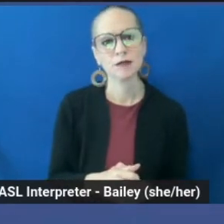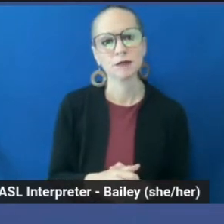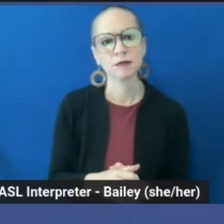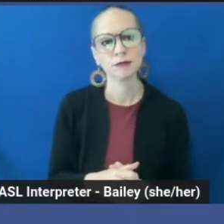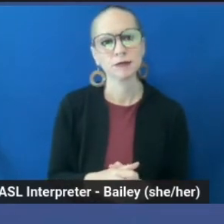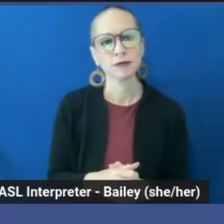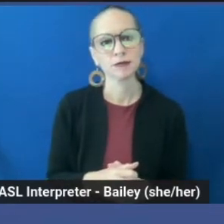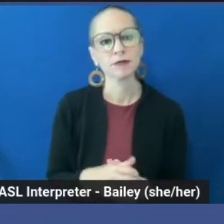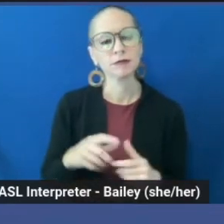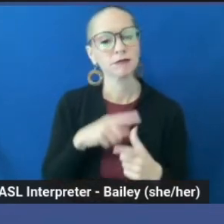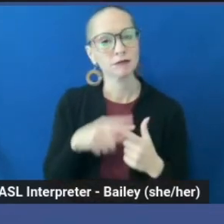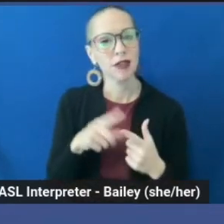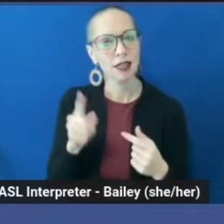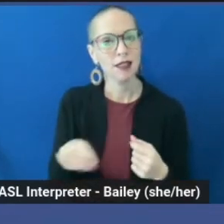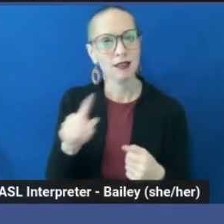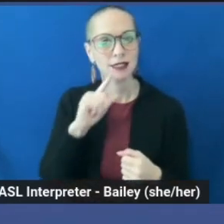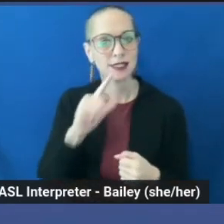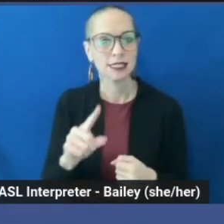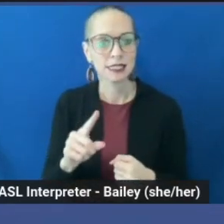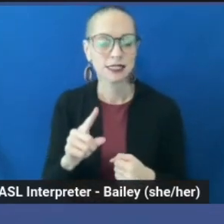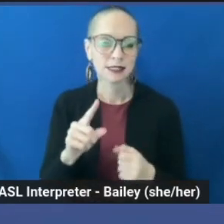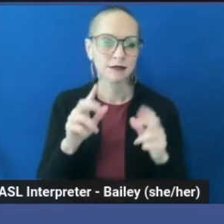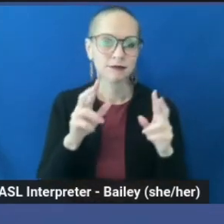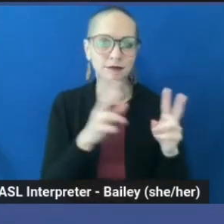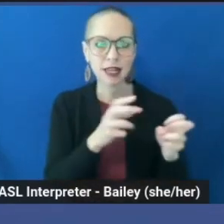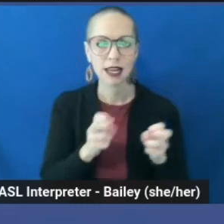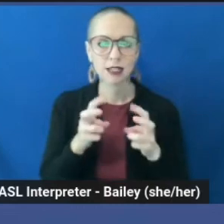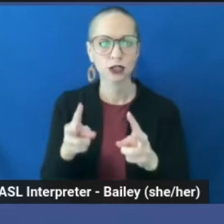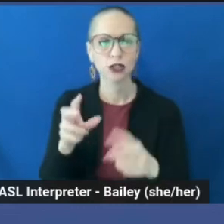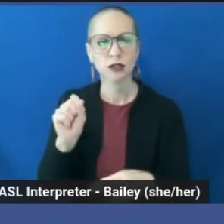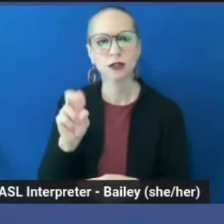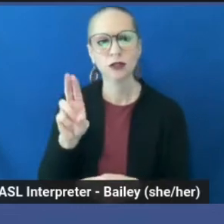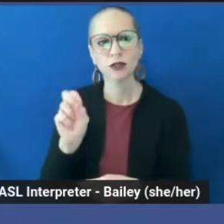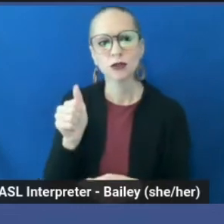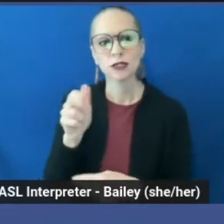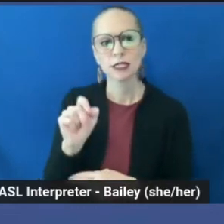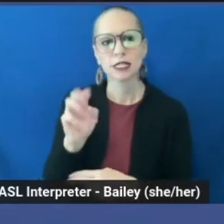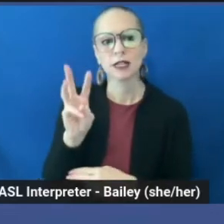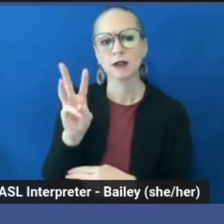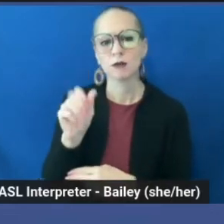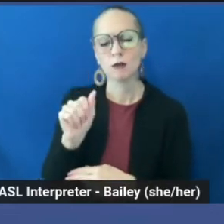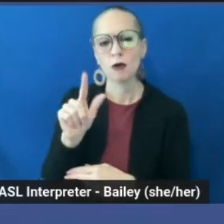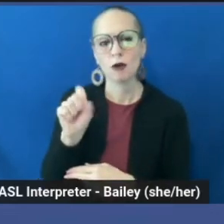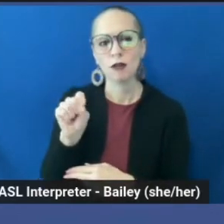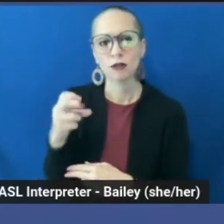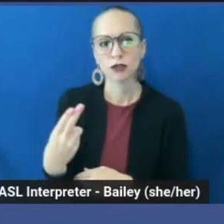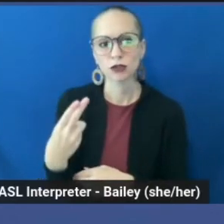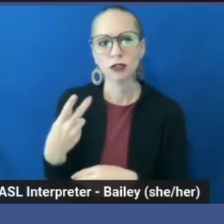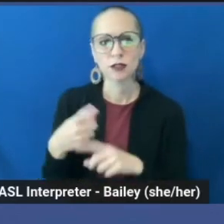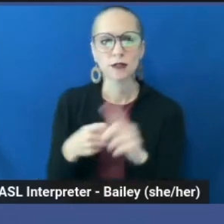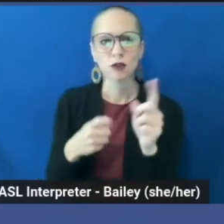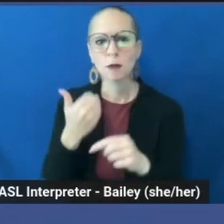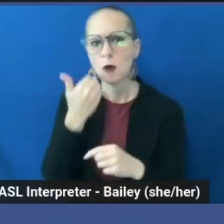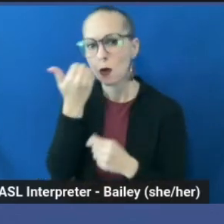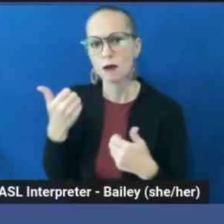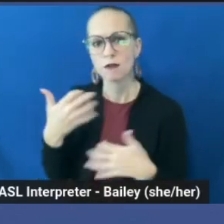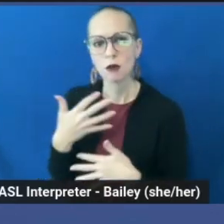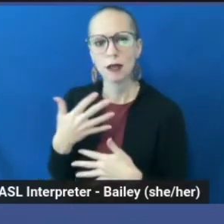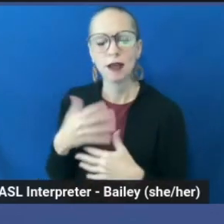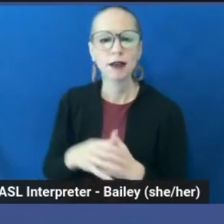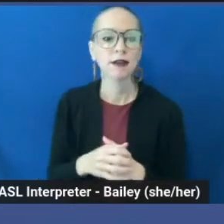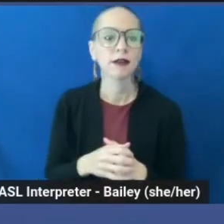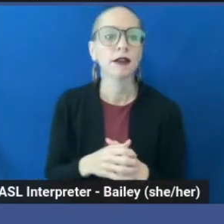And then this is an excerpt by Susan Walsh from the book Whorephobia about a client that she had that committed suicide